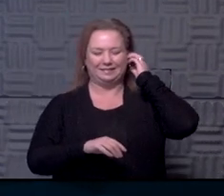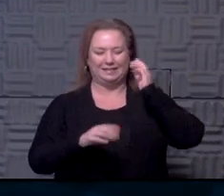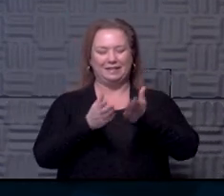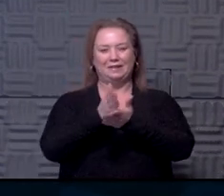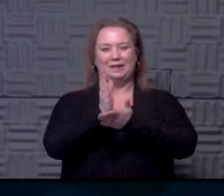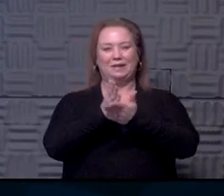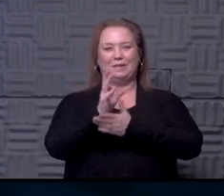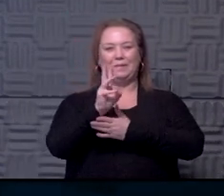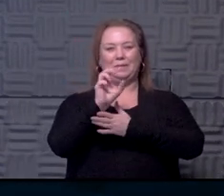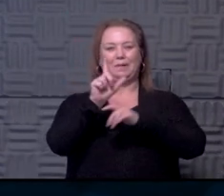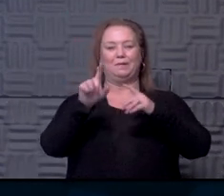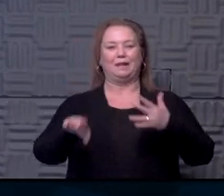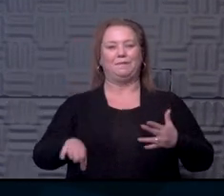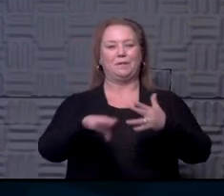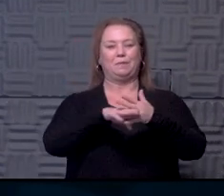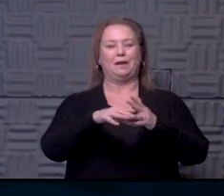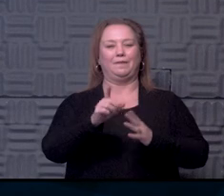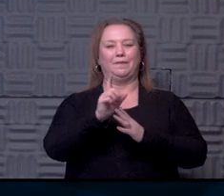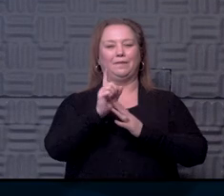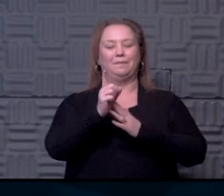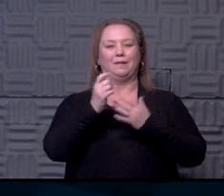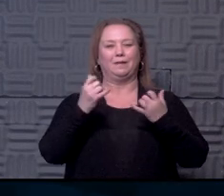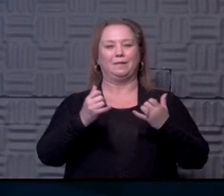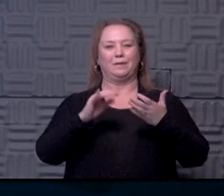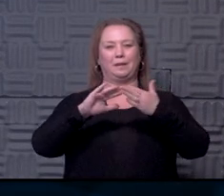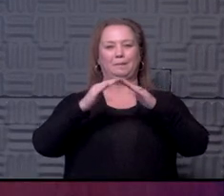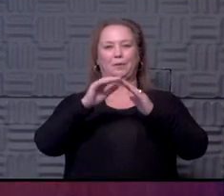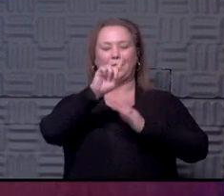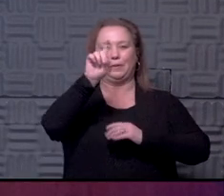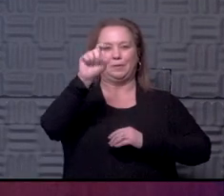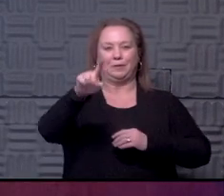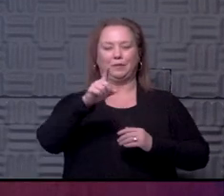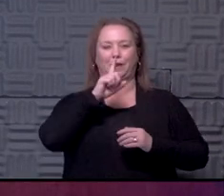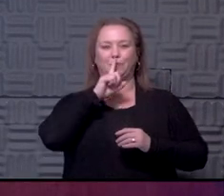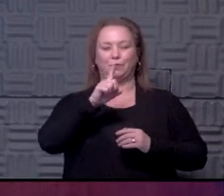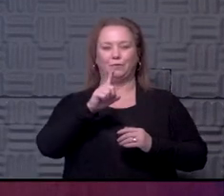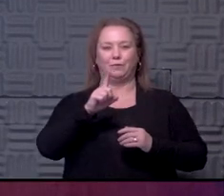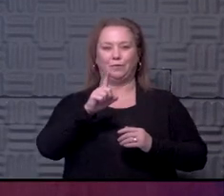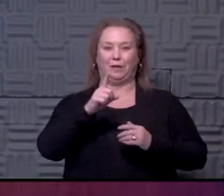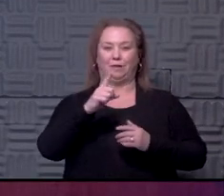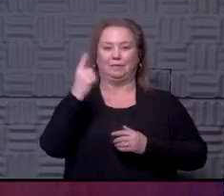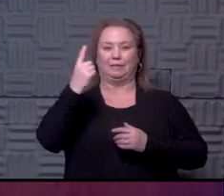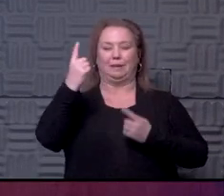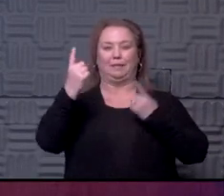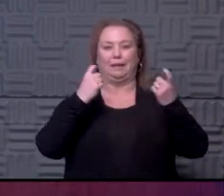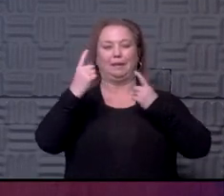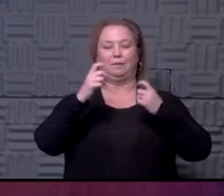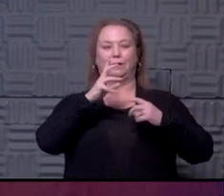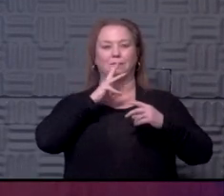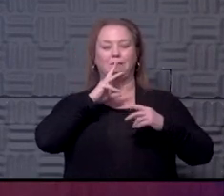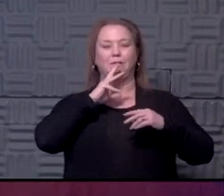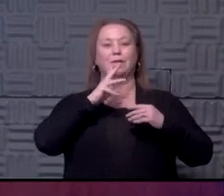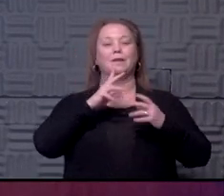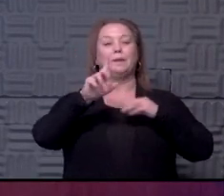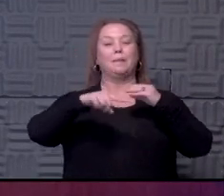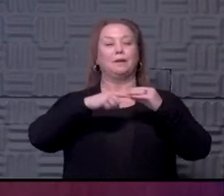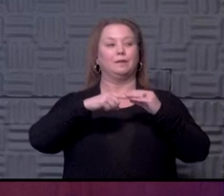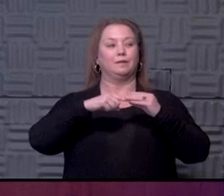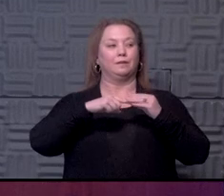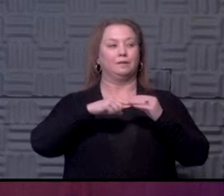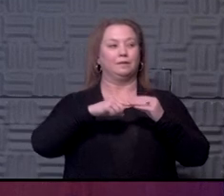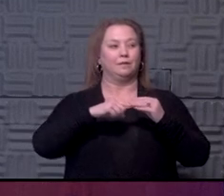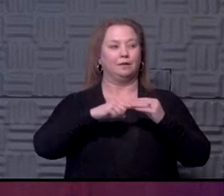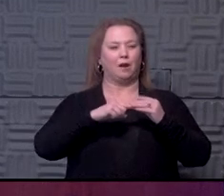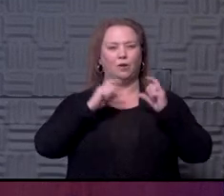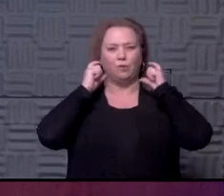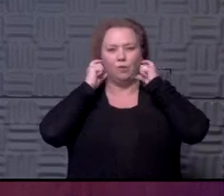All right. Well, we'll give you a break for just a second. We'll get to some community questions. I'm sure there'll be some things that we'll toss your way. But Jessica? Are you